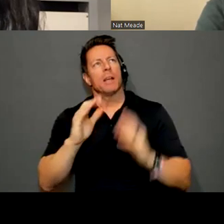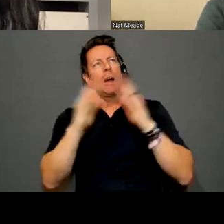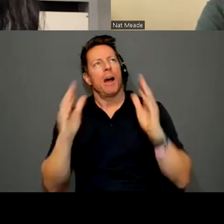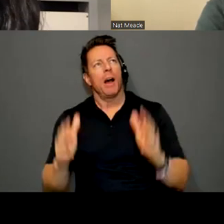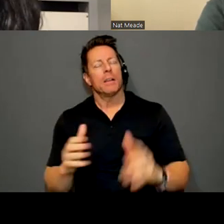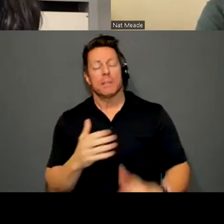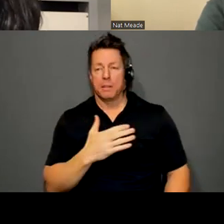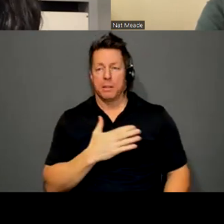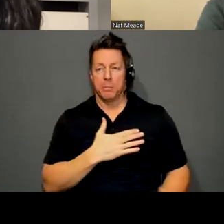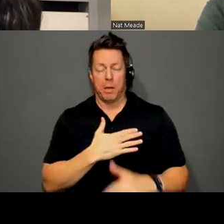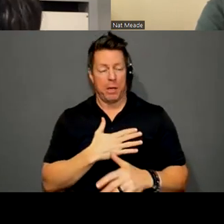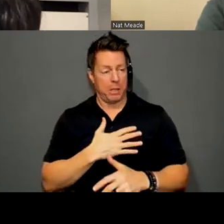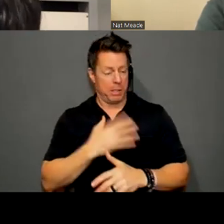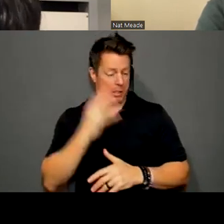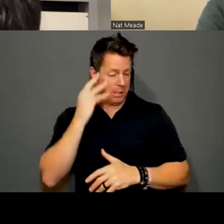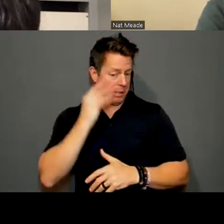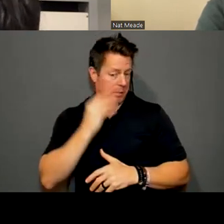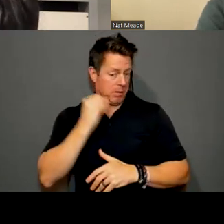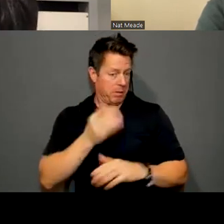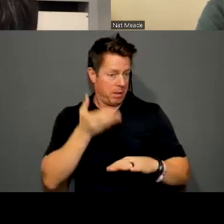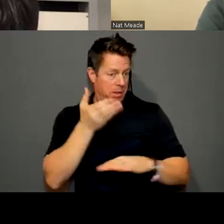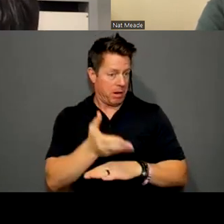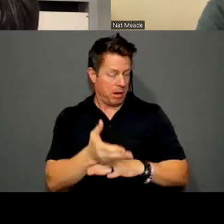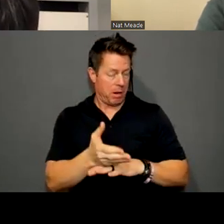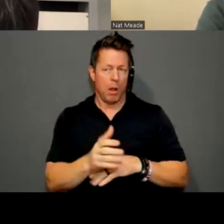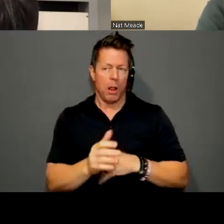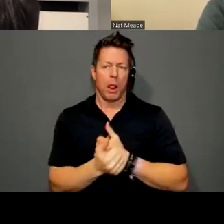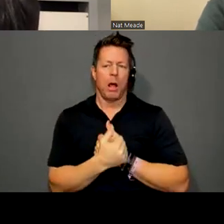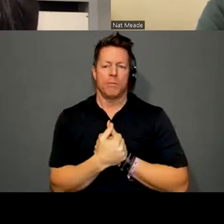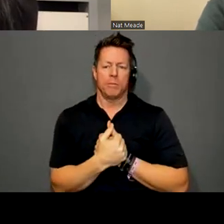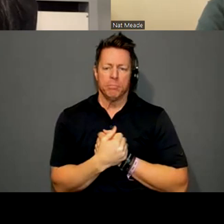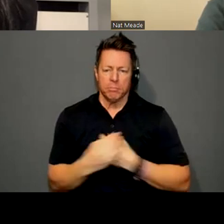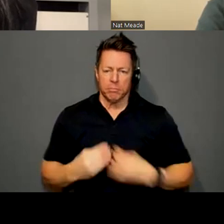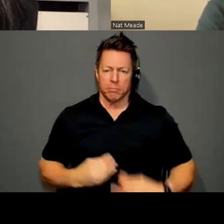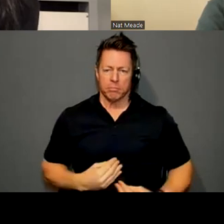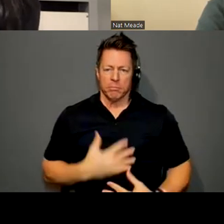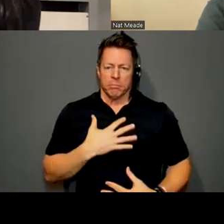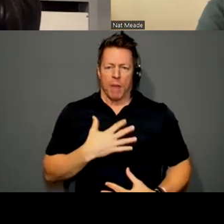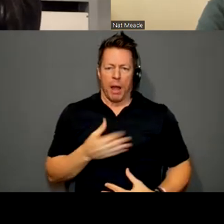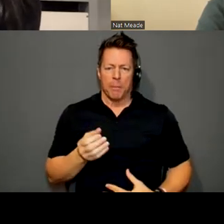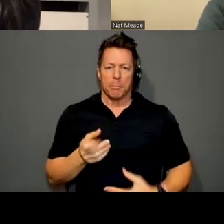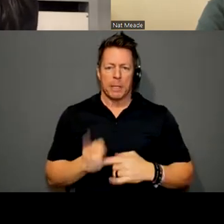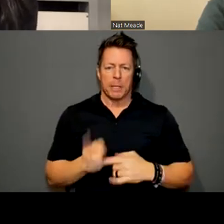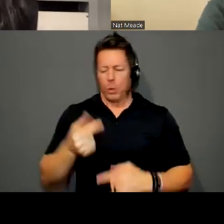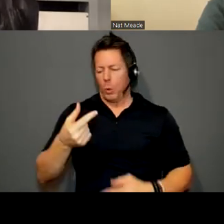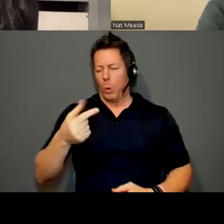time there was really, really love-filled. I immediately heard goritos